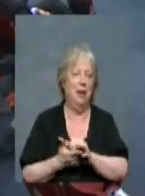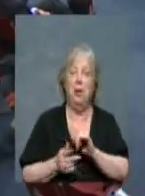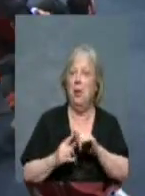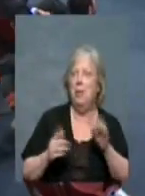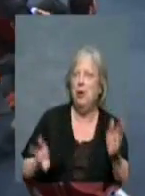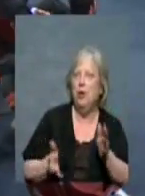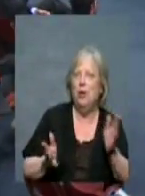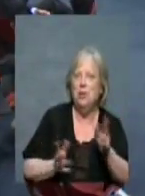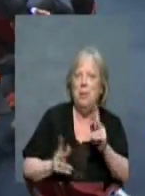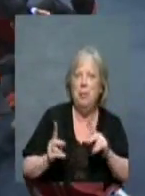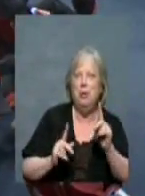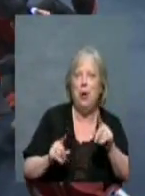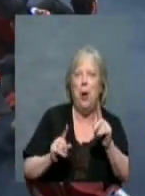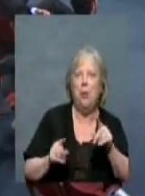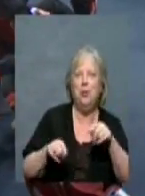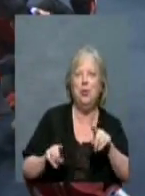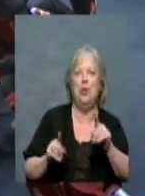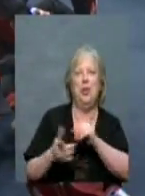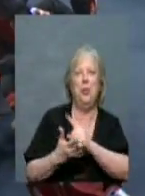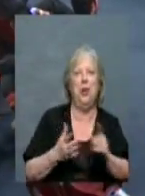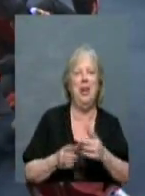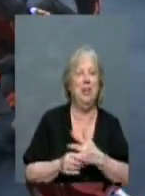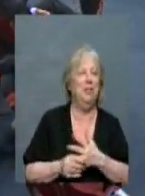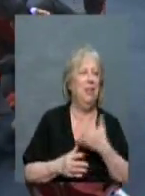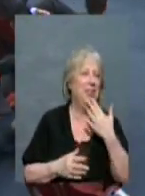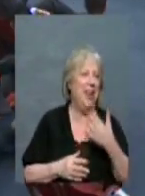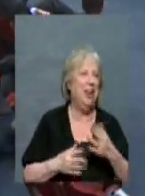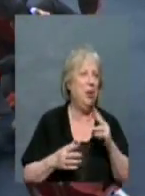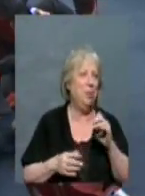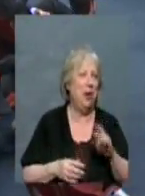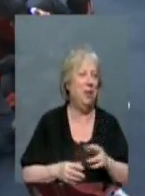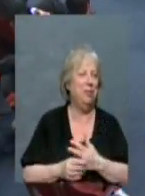encourage everybody to go there during the week, then. Thank you. Thank you, Mayor.